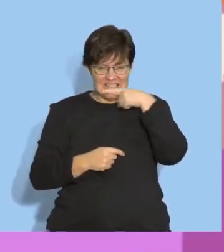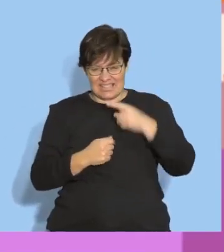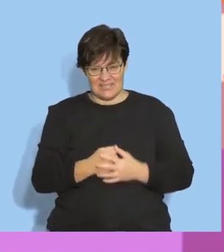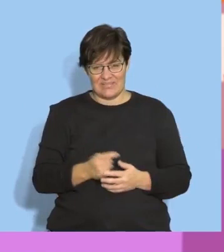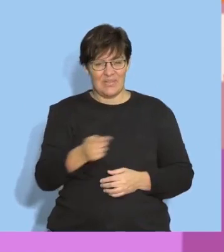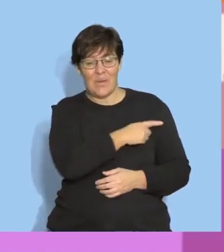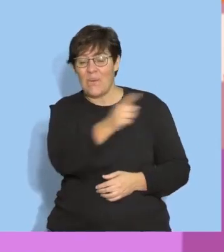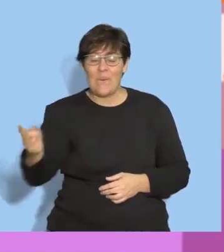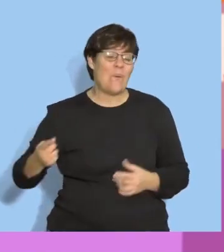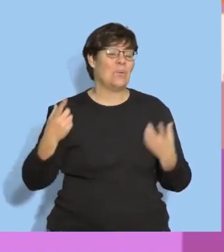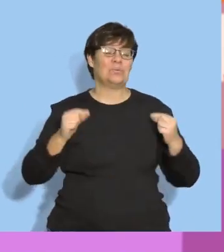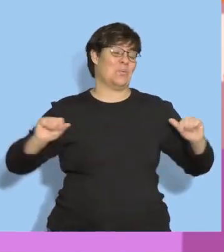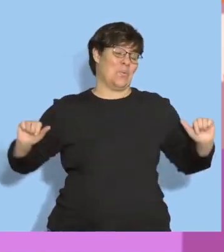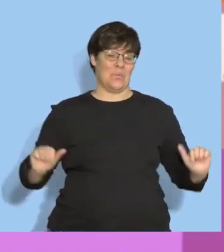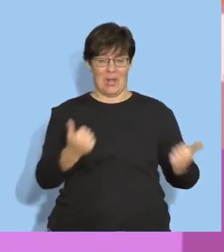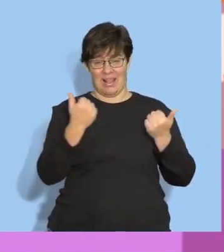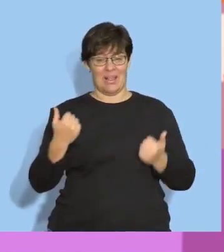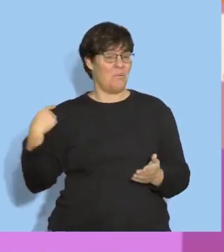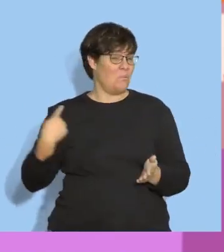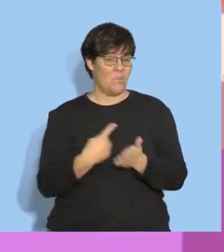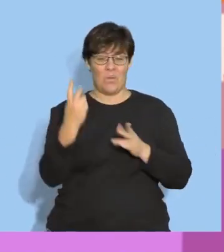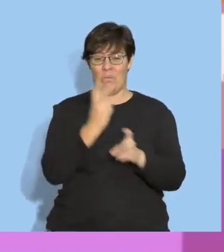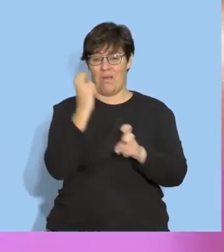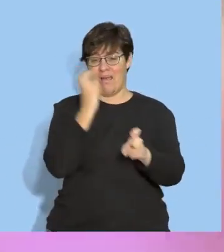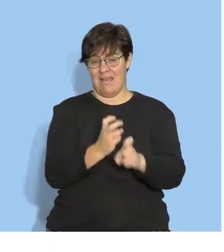You have worked really well this week. for